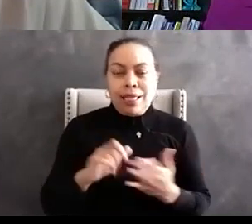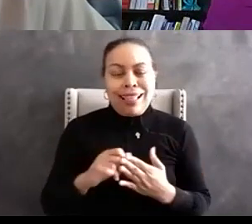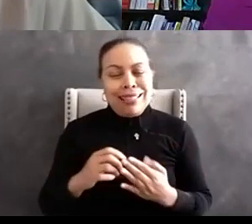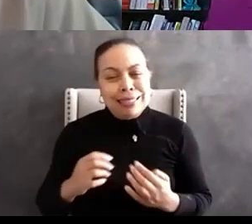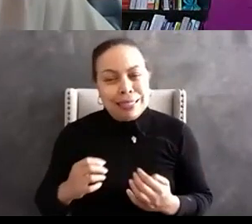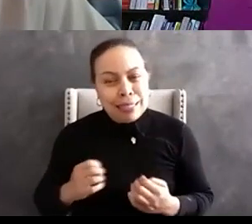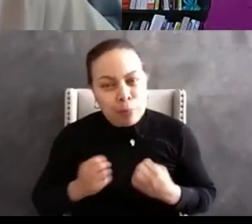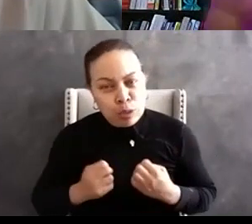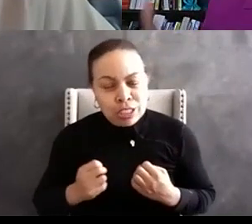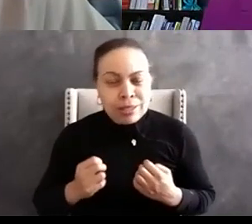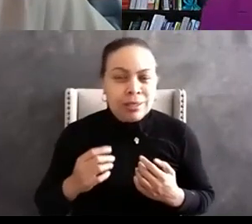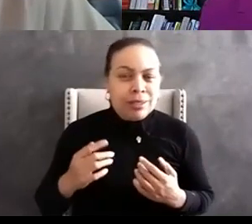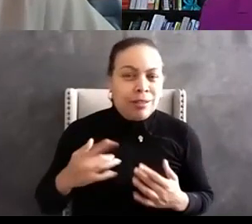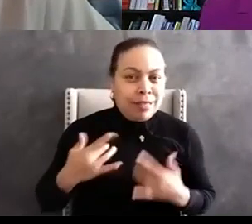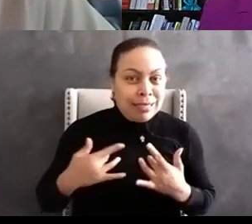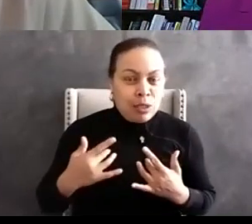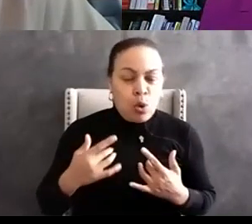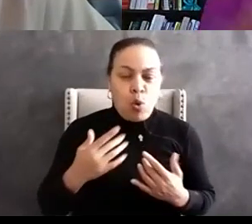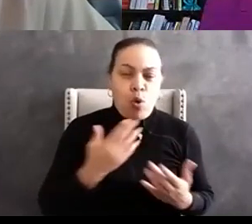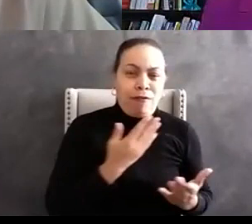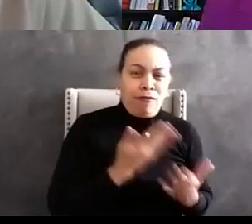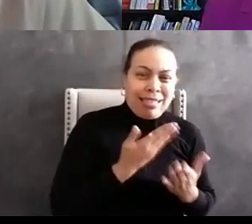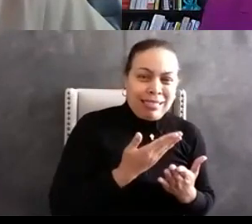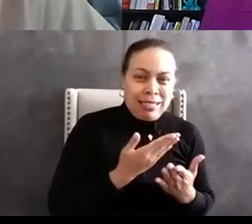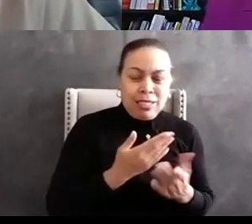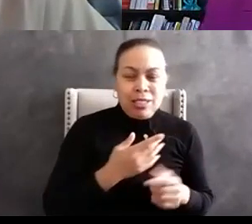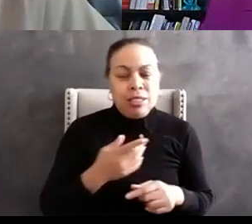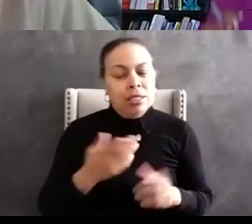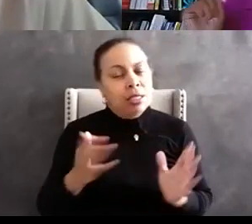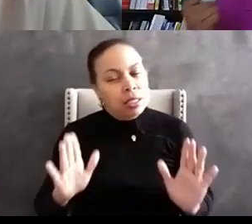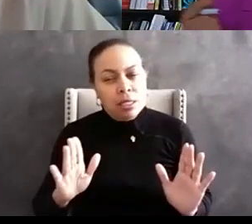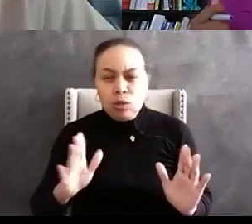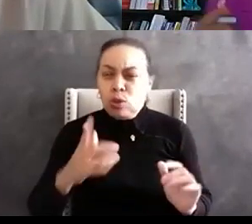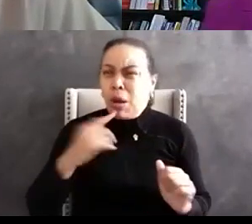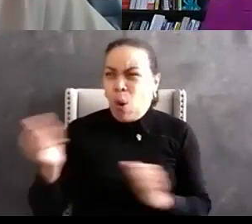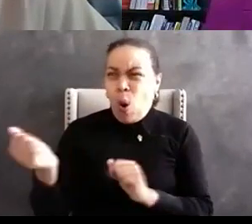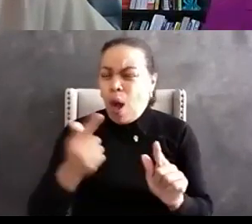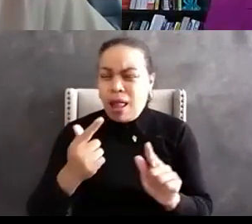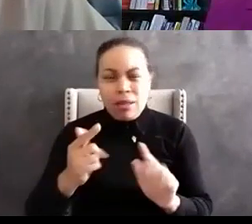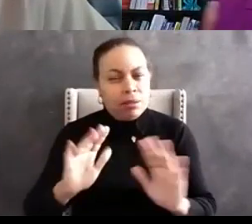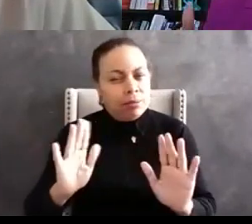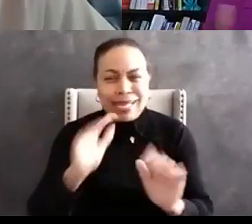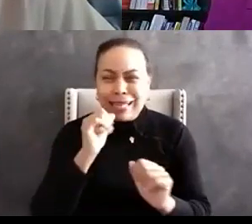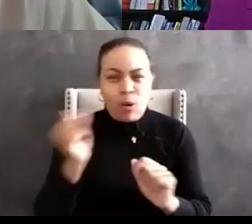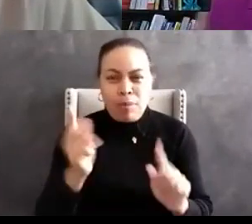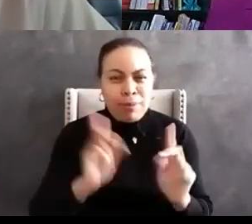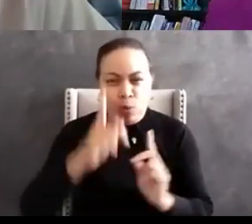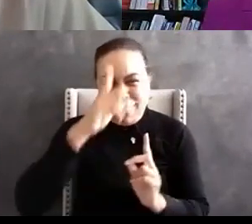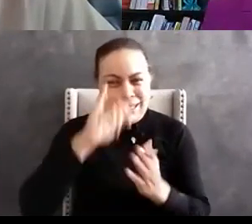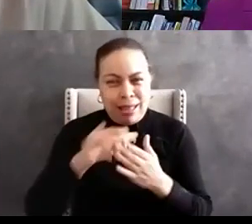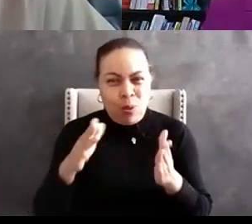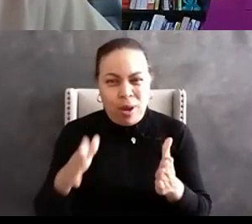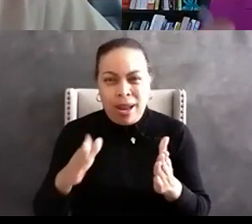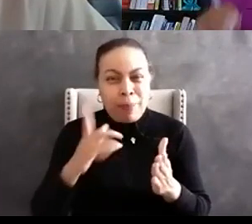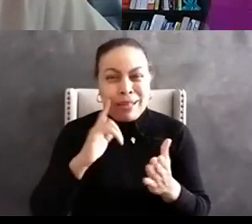but we can't do absolutes because not everybody thinks that way when we get caught up in those absolutes is where we come out not having a